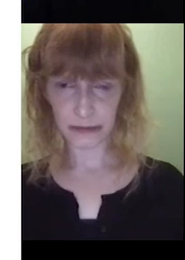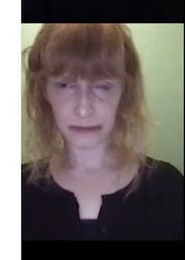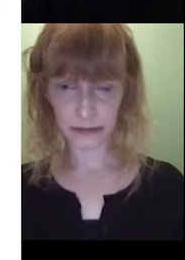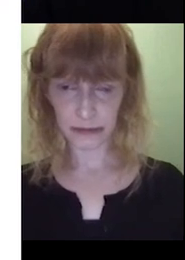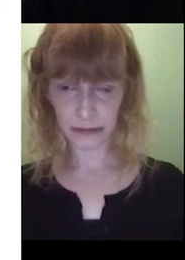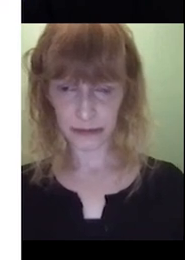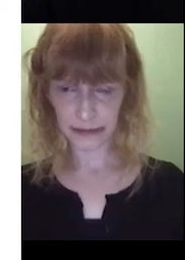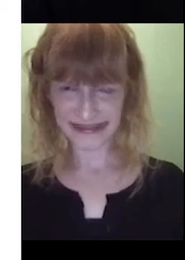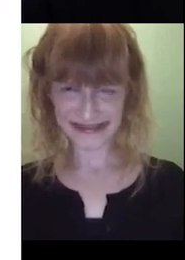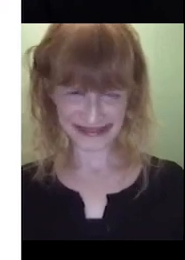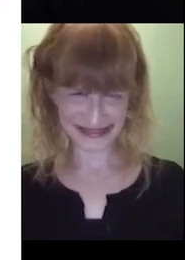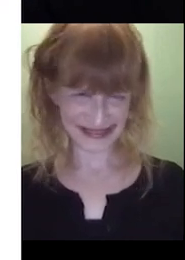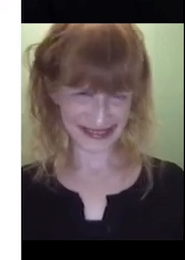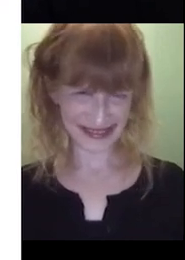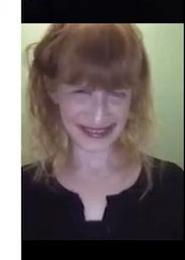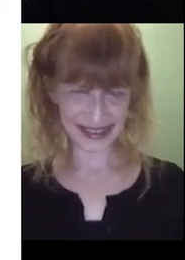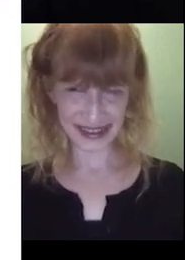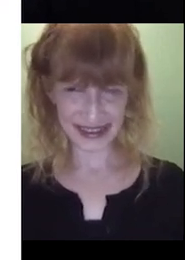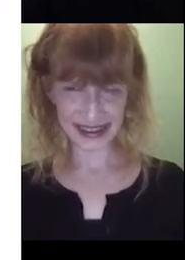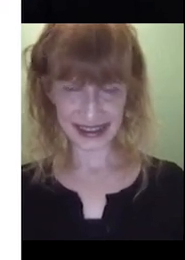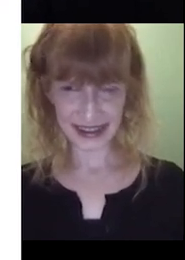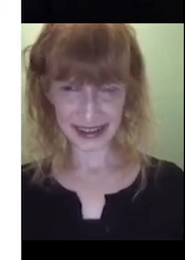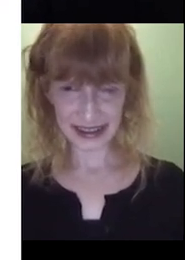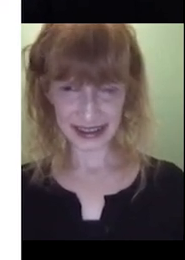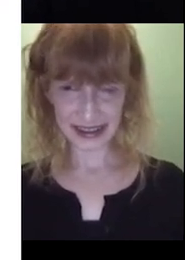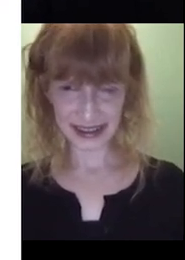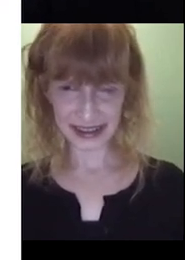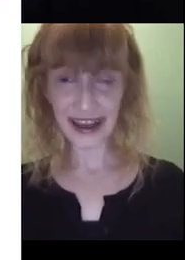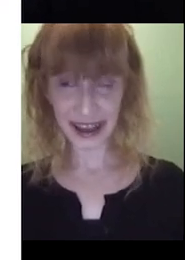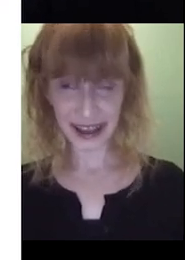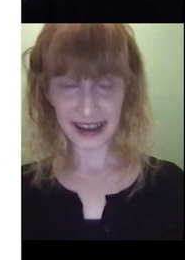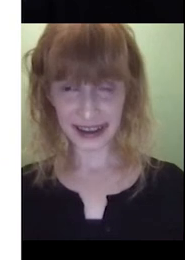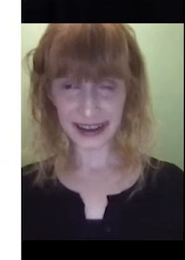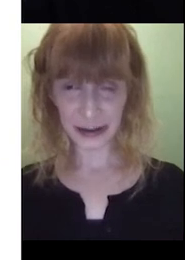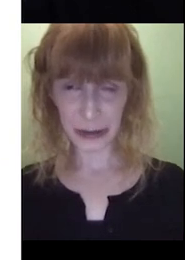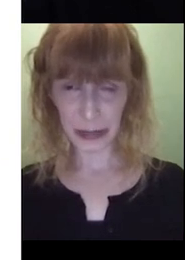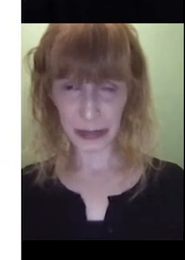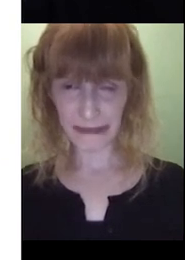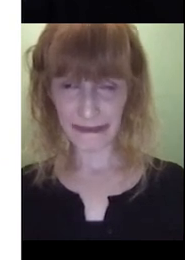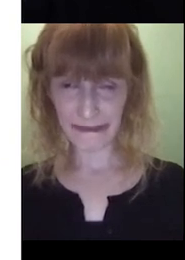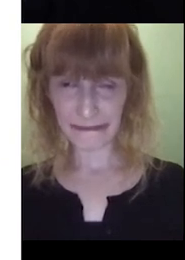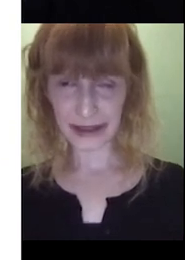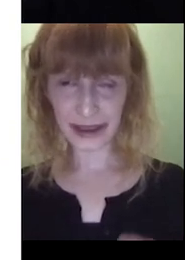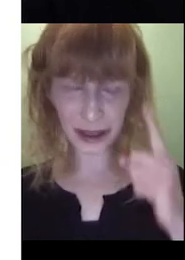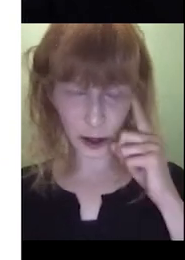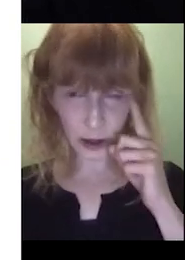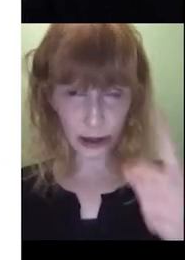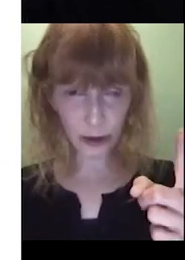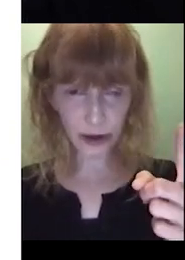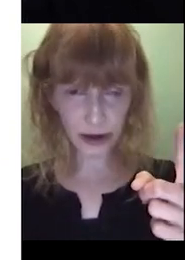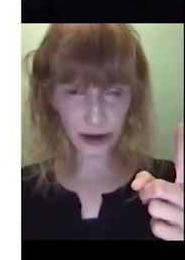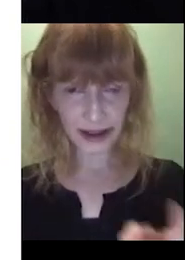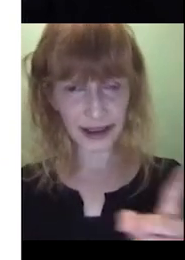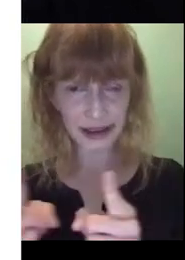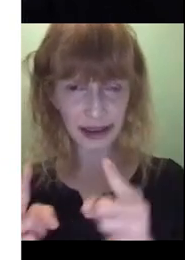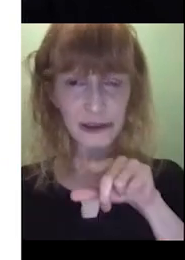Hand up. Um, oh, look, a little bird, a little bird on the hippopotamus. Yeah. Oh,